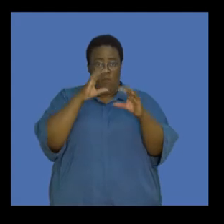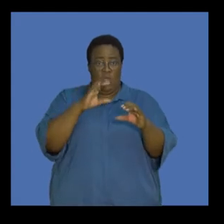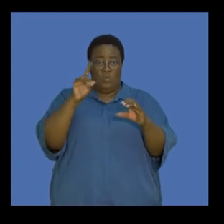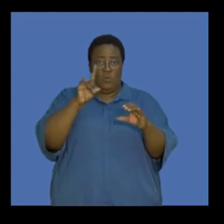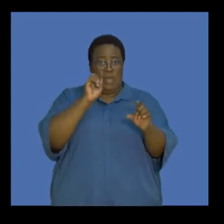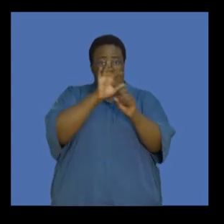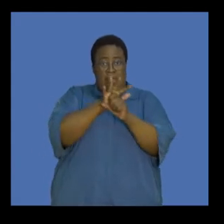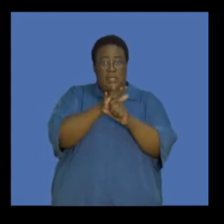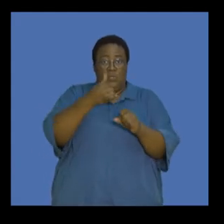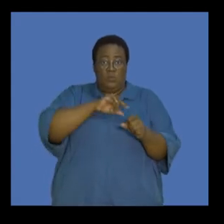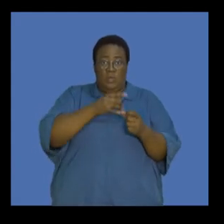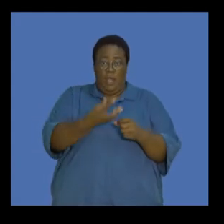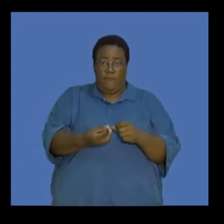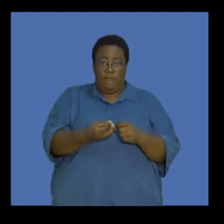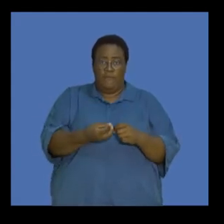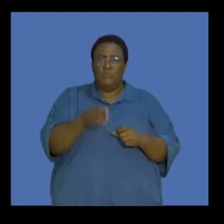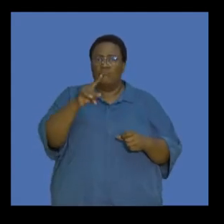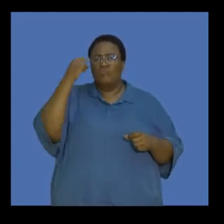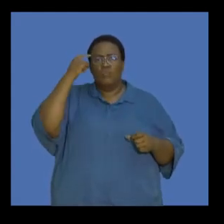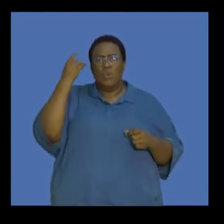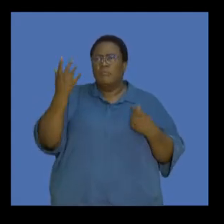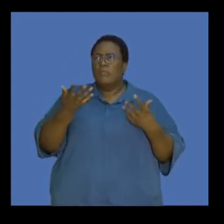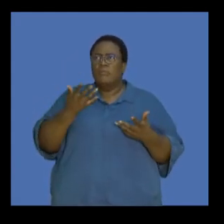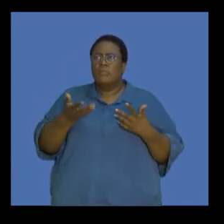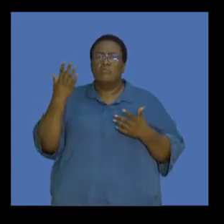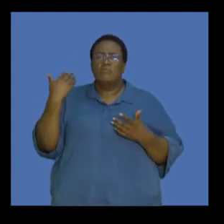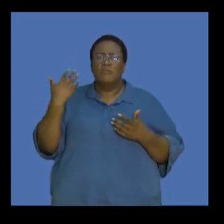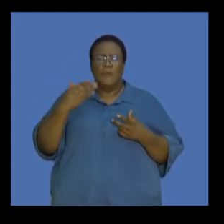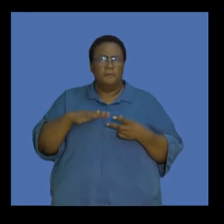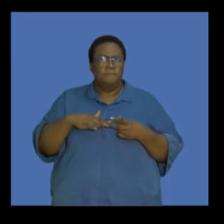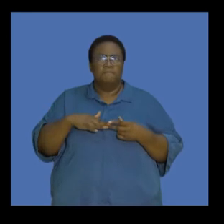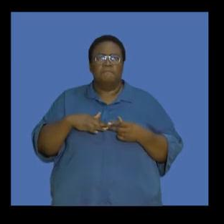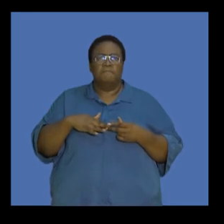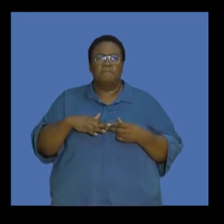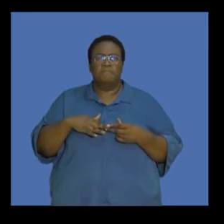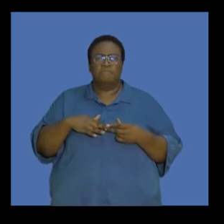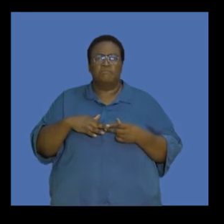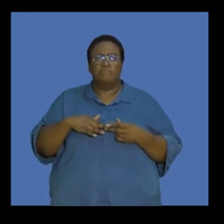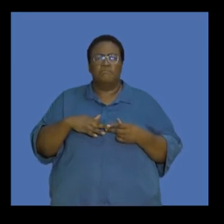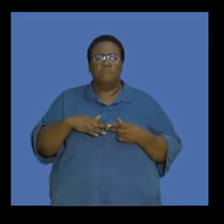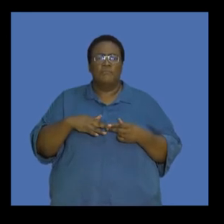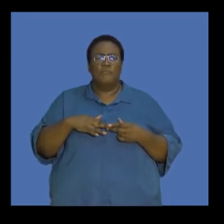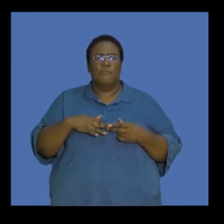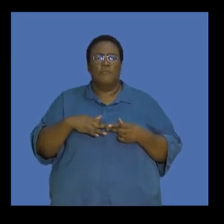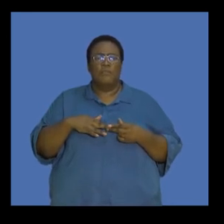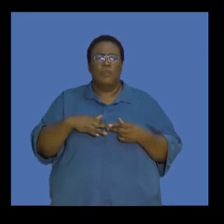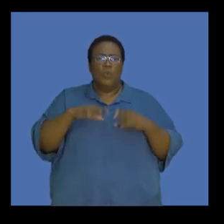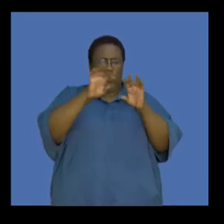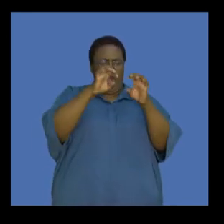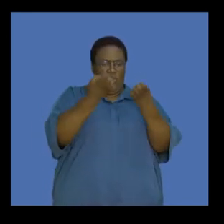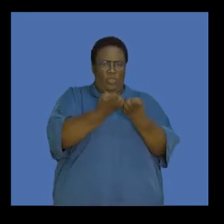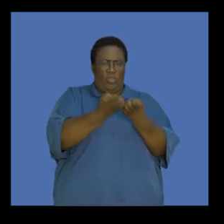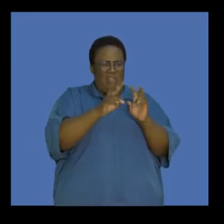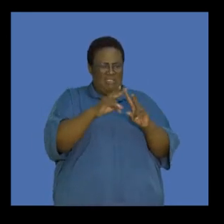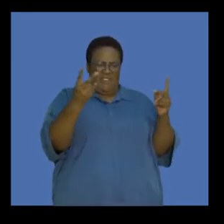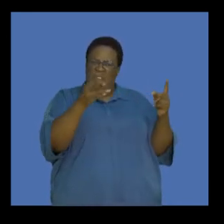the impact that we've had. Have you ever thought about the following? How different will Earth be if